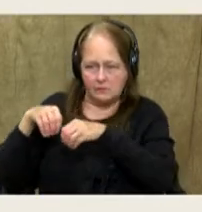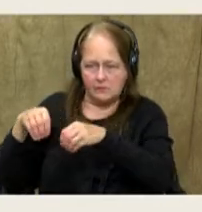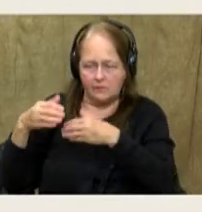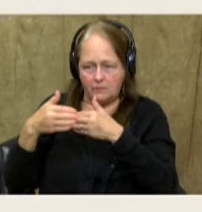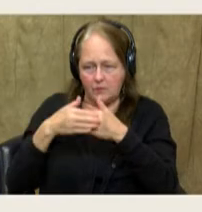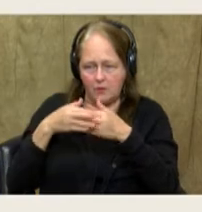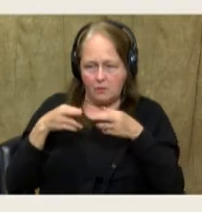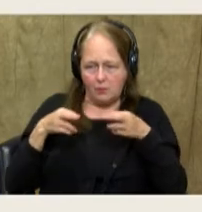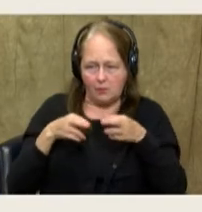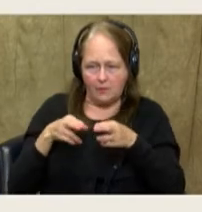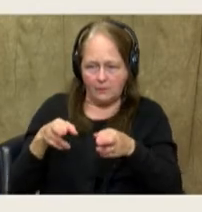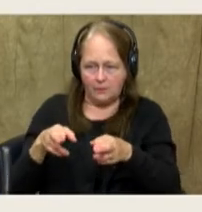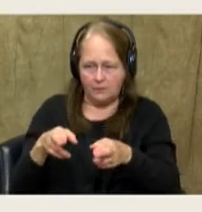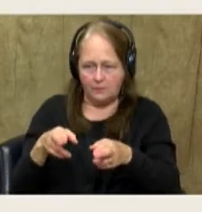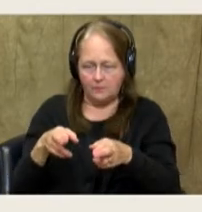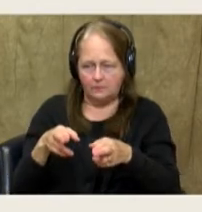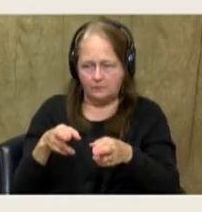River.